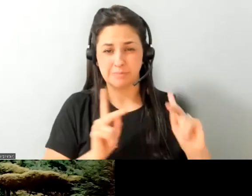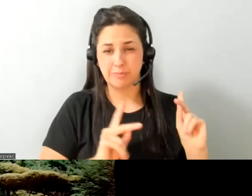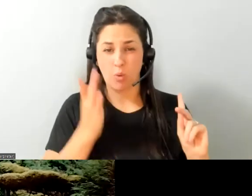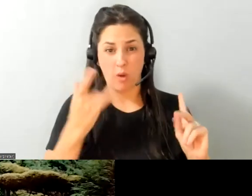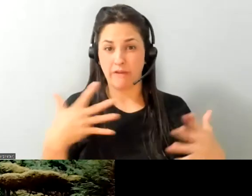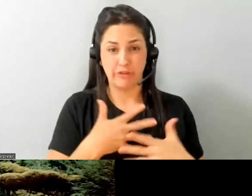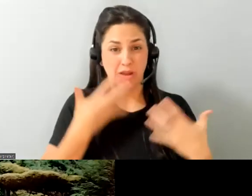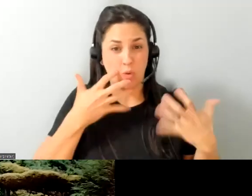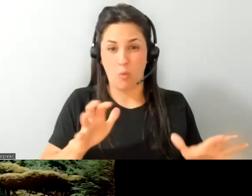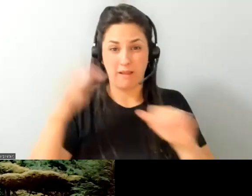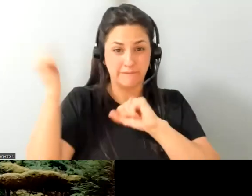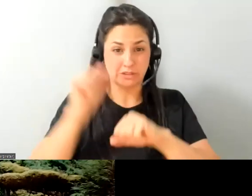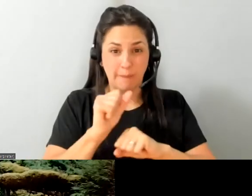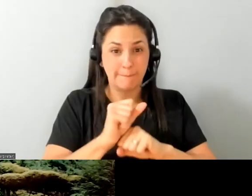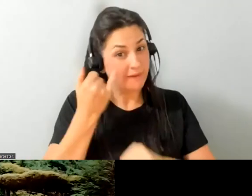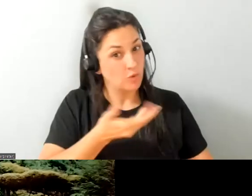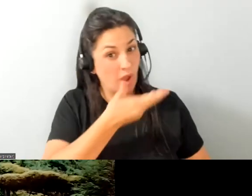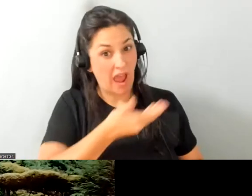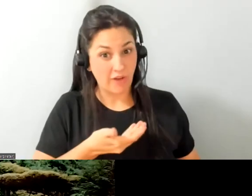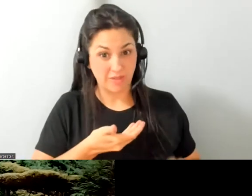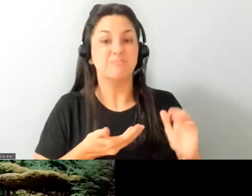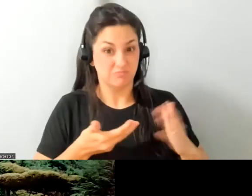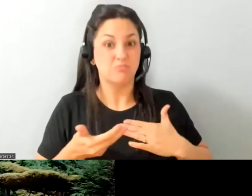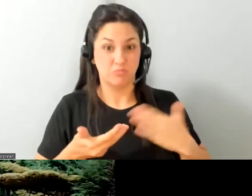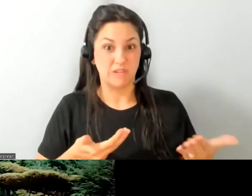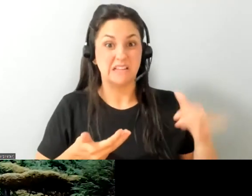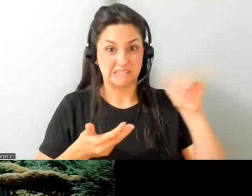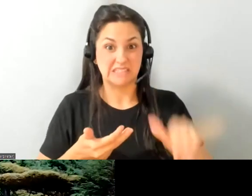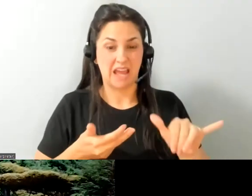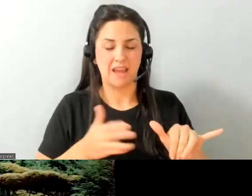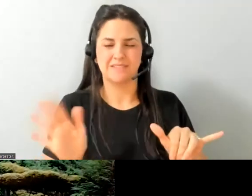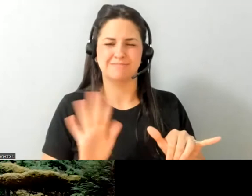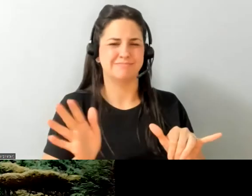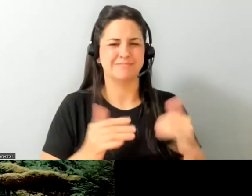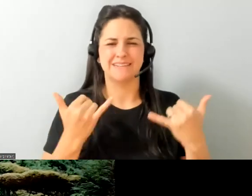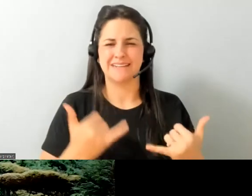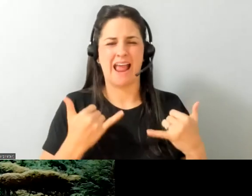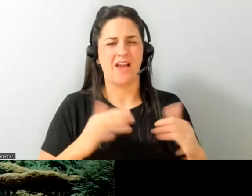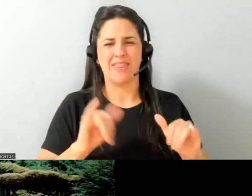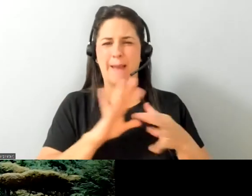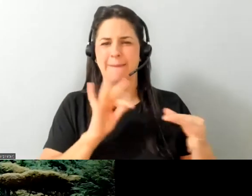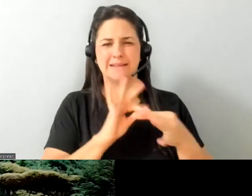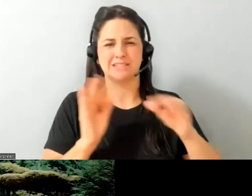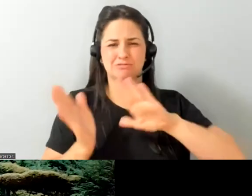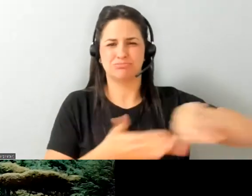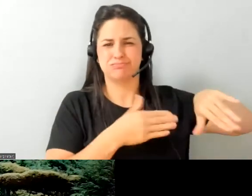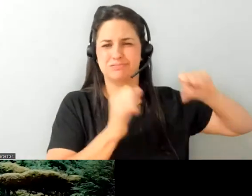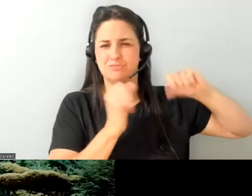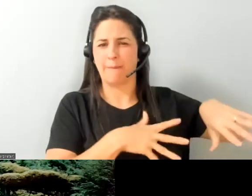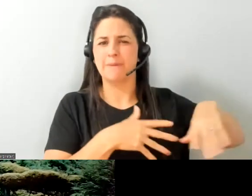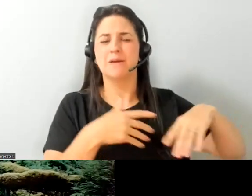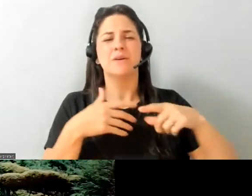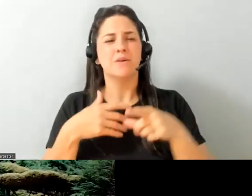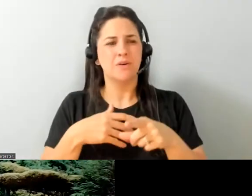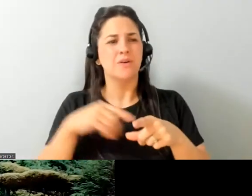this job so if you hire them they'll stay and so we've moved away from that messaging and really just focused on we are going to we are